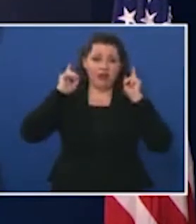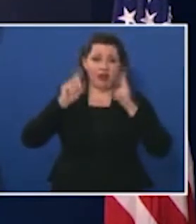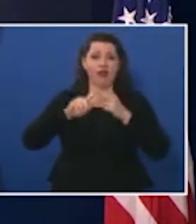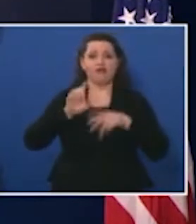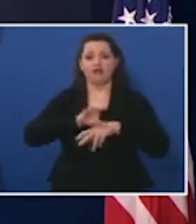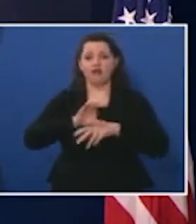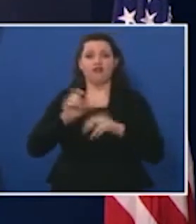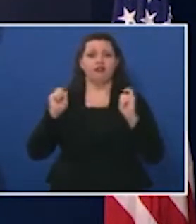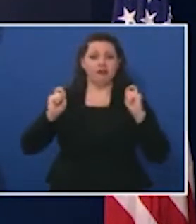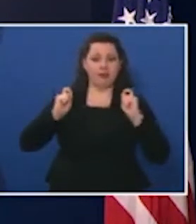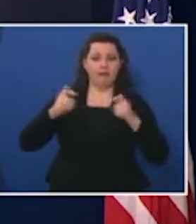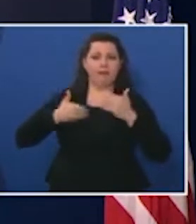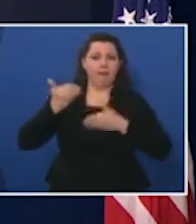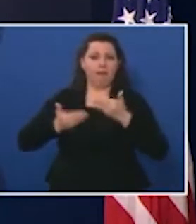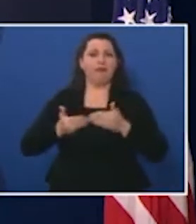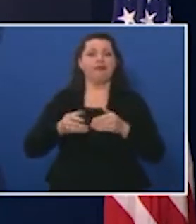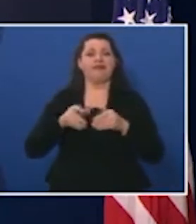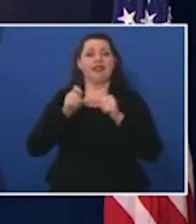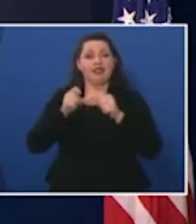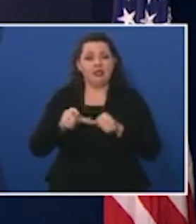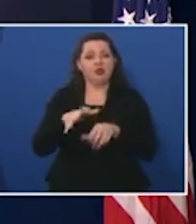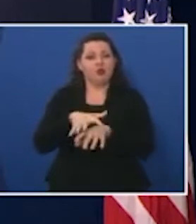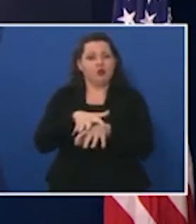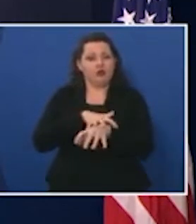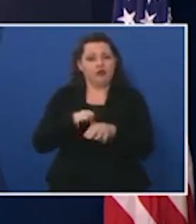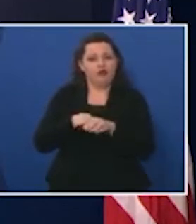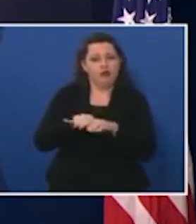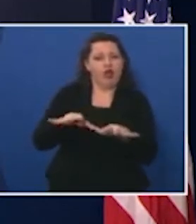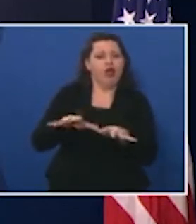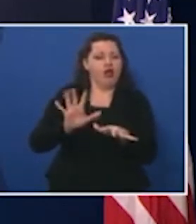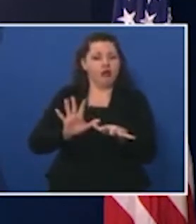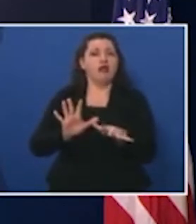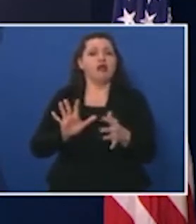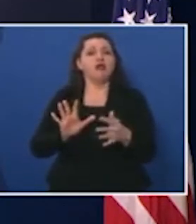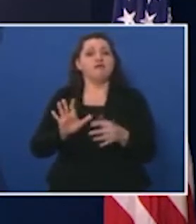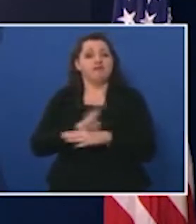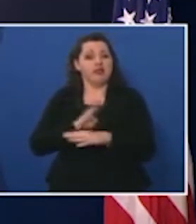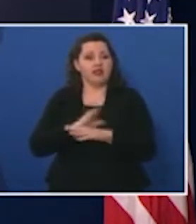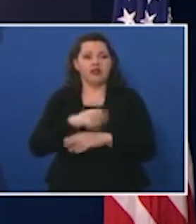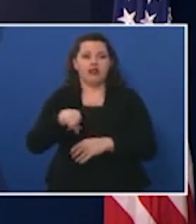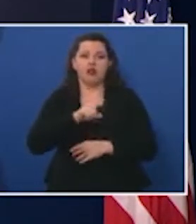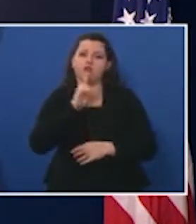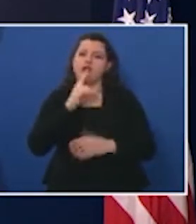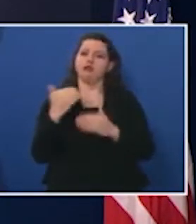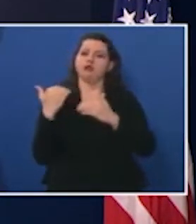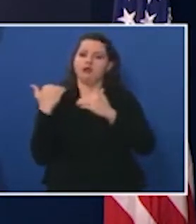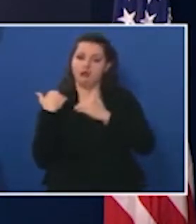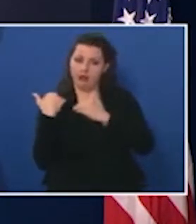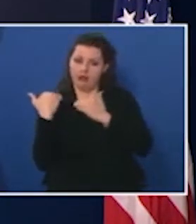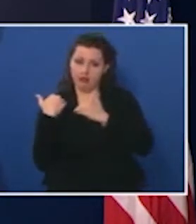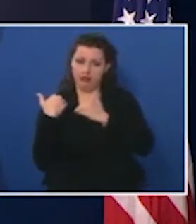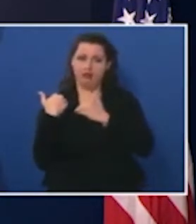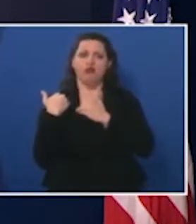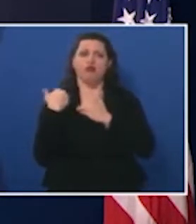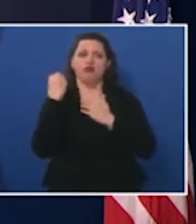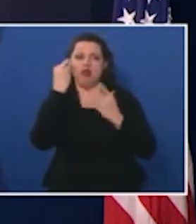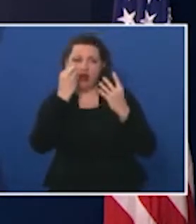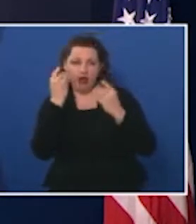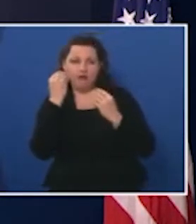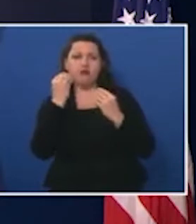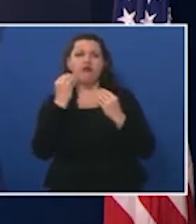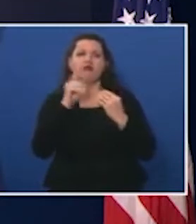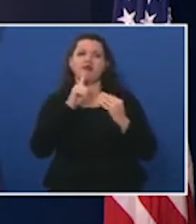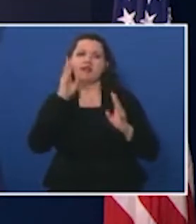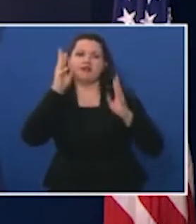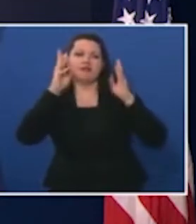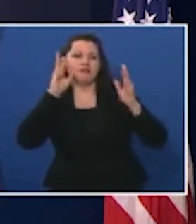and other businesses while continuing to slow the spread our businesses are doing so in a very responsible thoughtful and